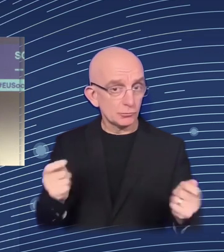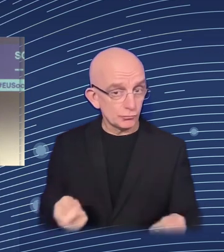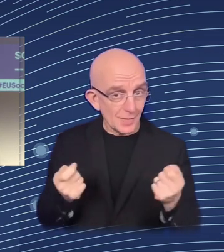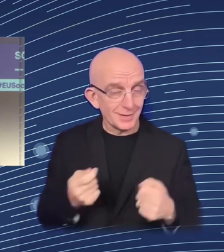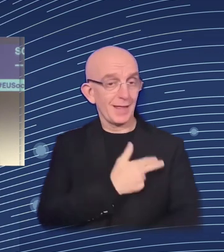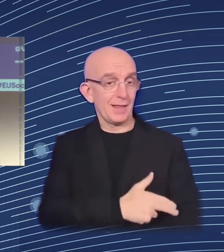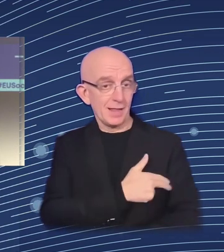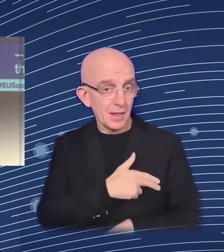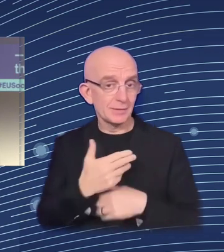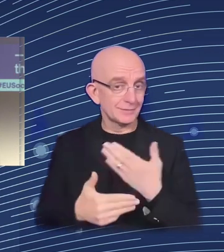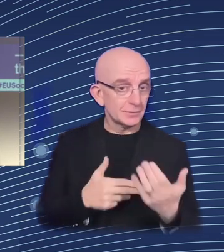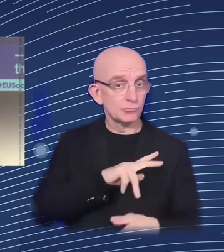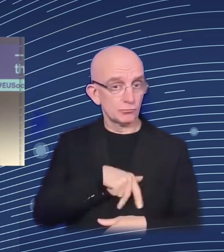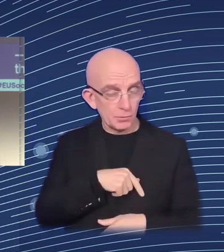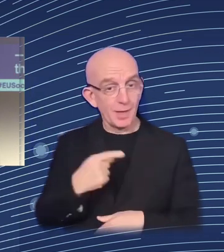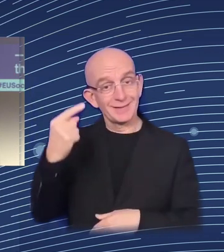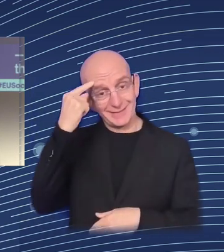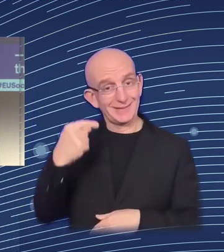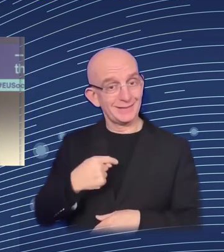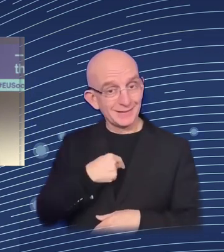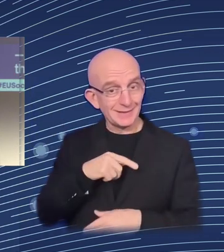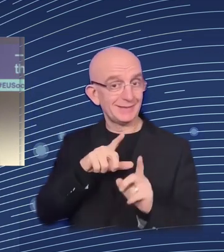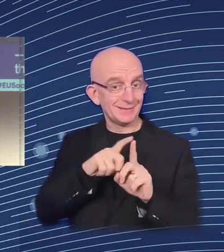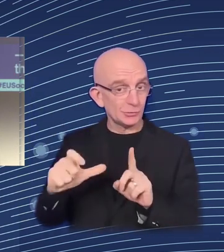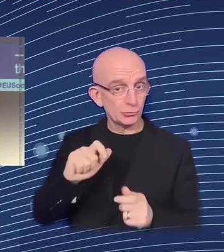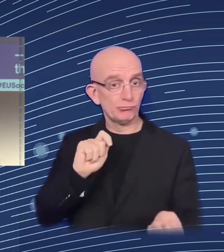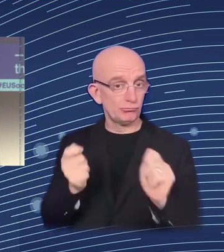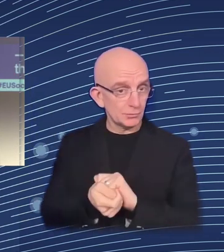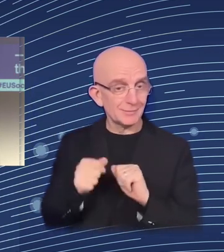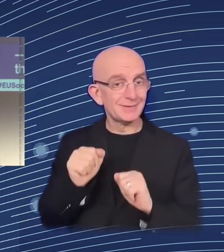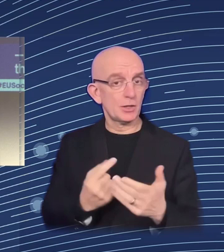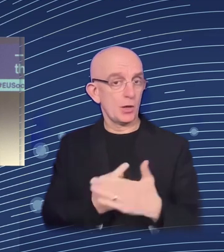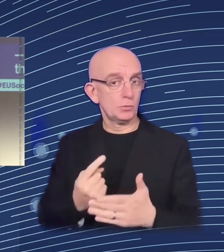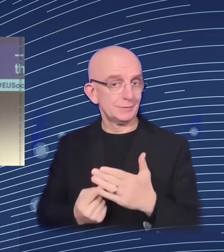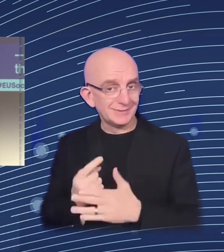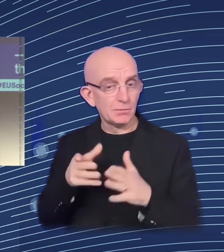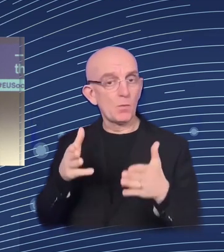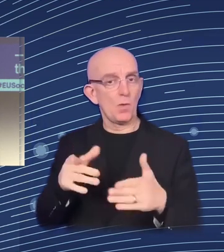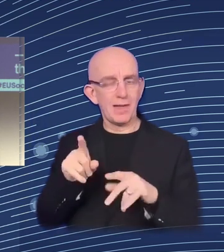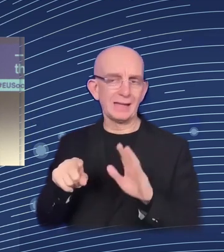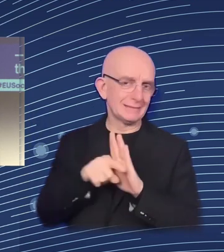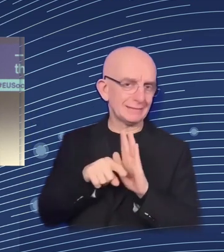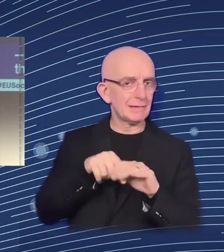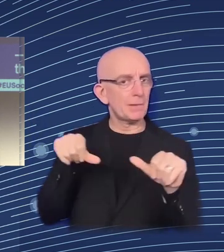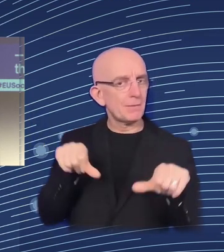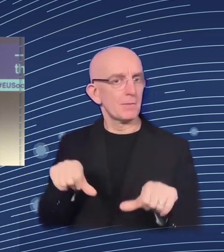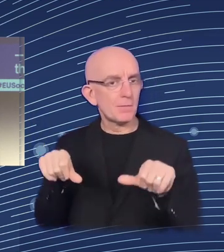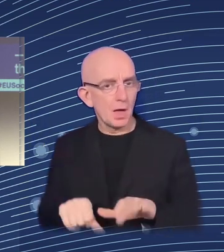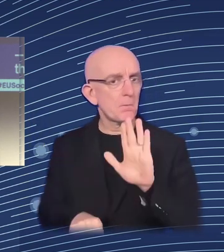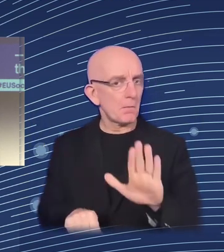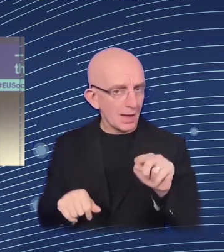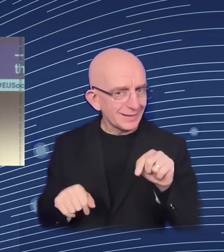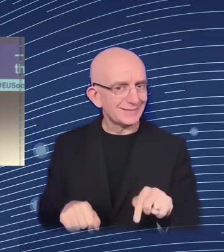on the negative side. These are sources, the way the labor market structure